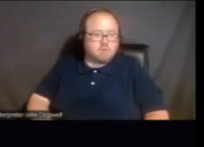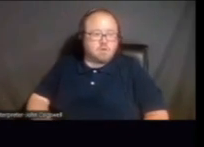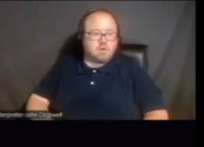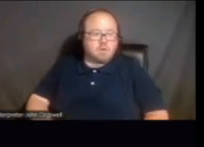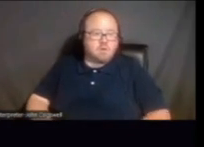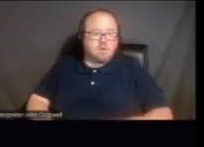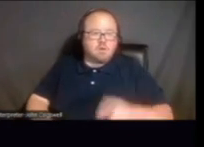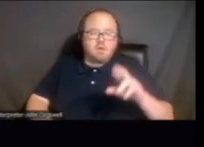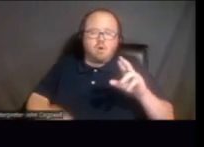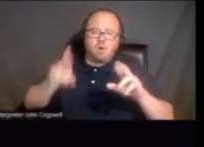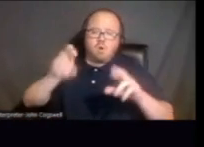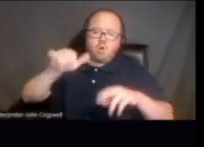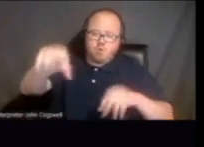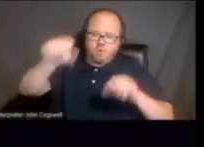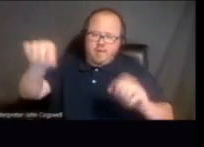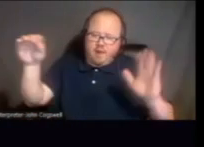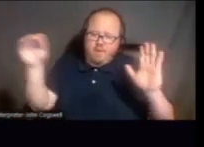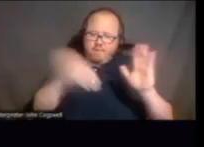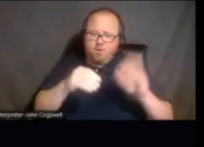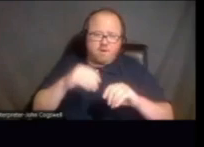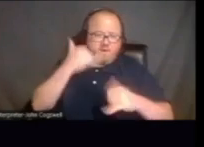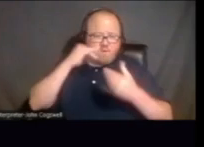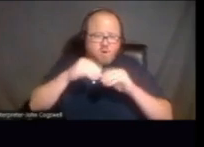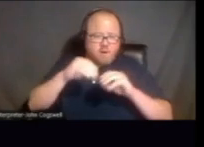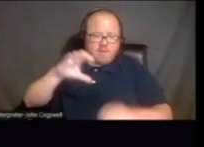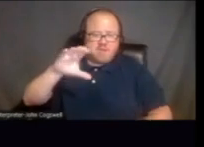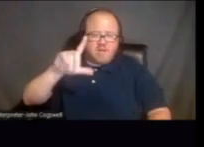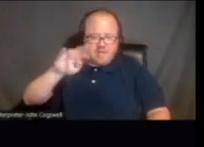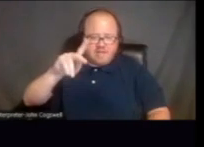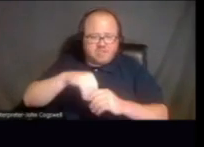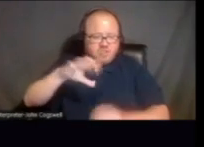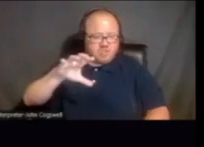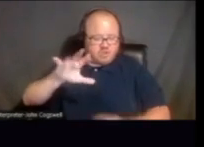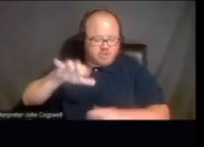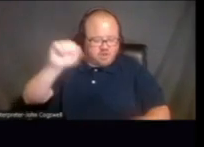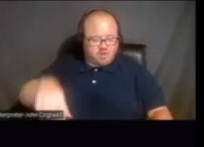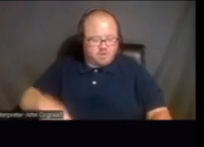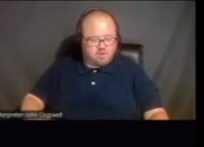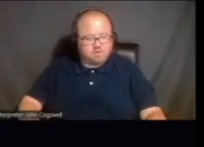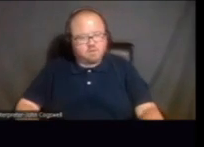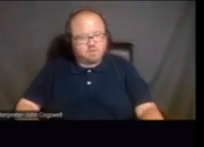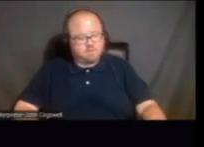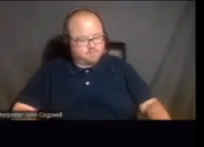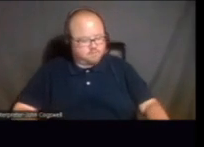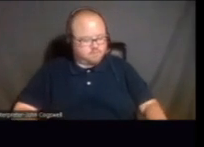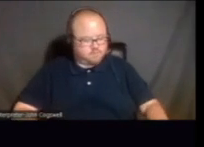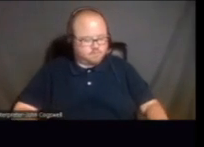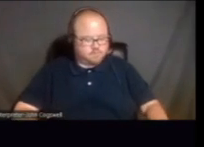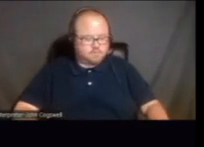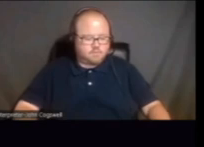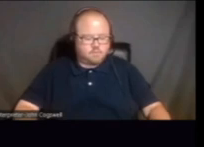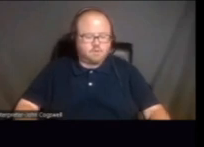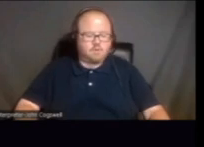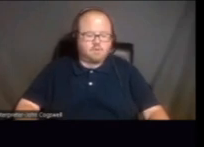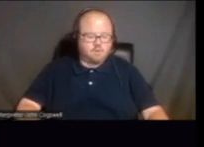can you put that stuff in the phone number and the link in the chat? Sure. I'll go ahead. do you have Aurelia's